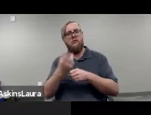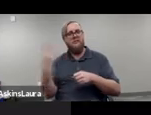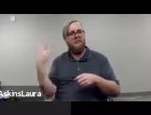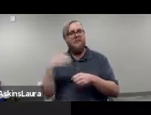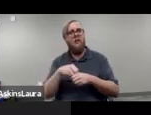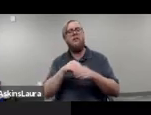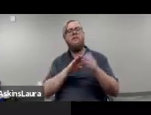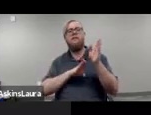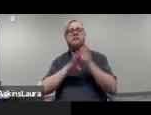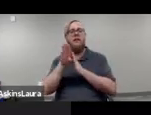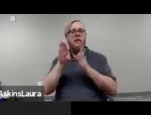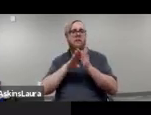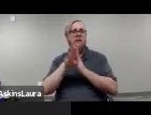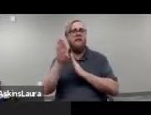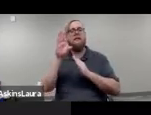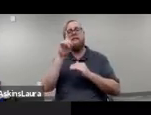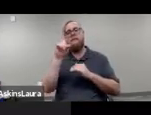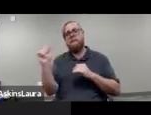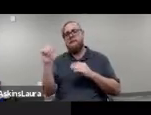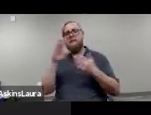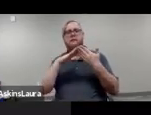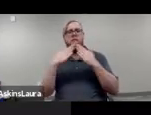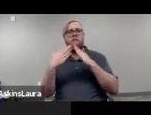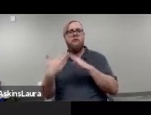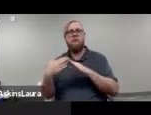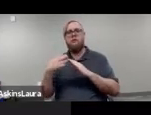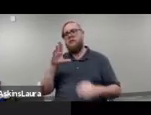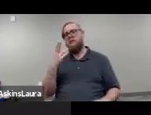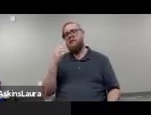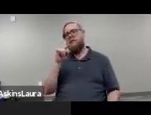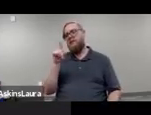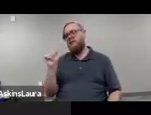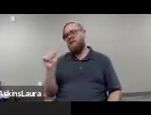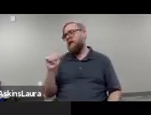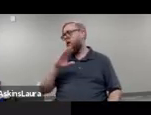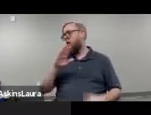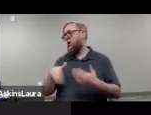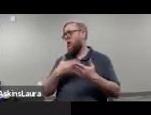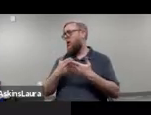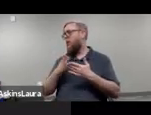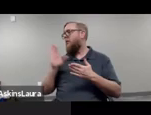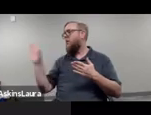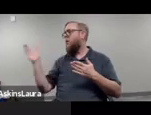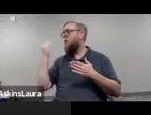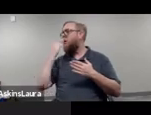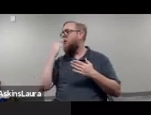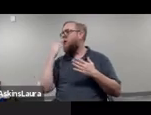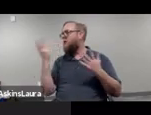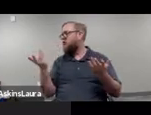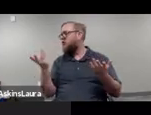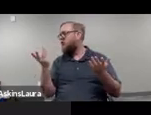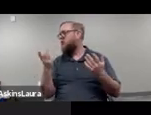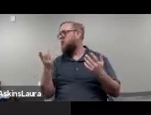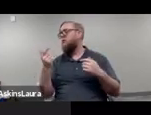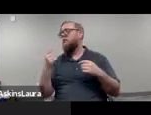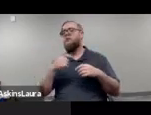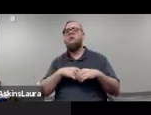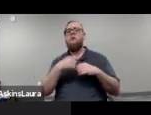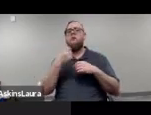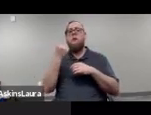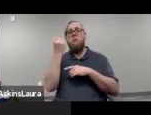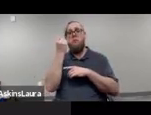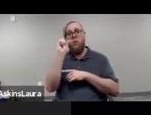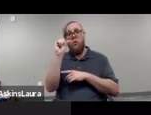in the developmental disability communities, Christina, and all your knowledges, I mean, protests